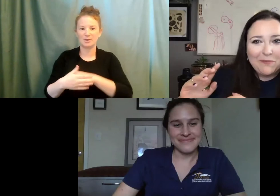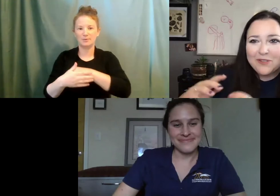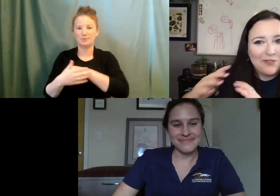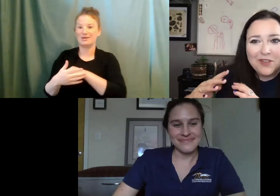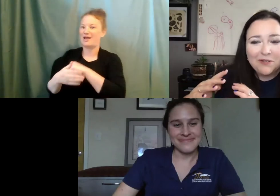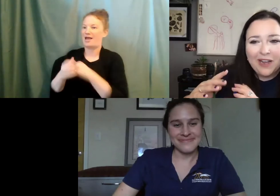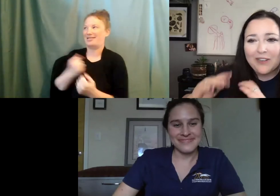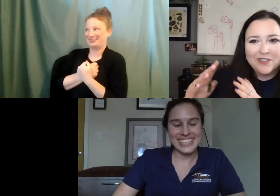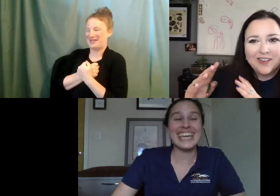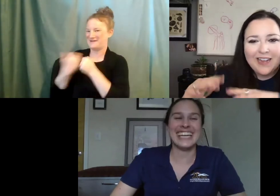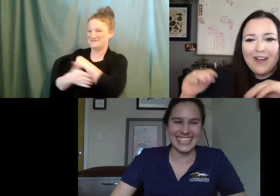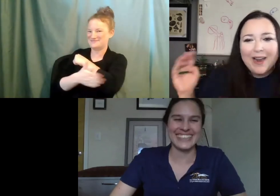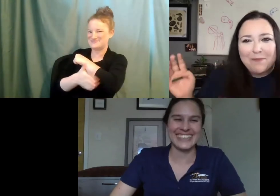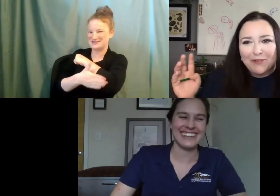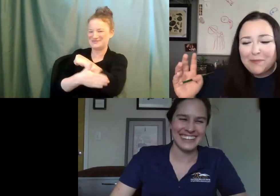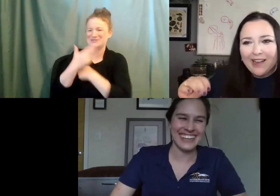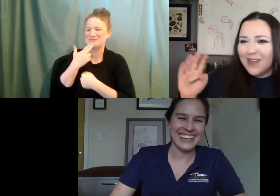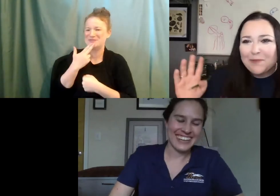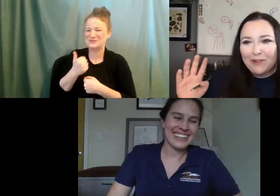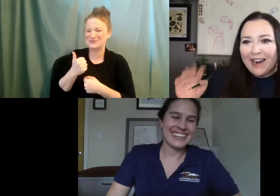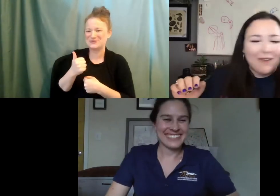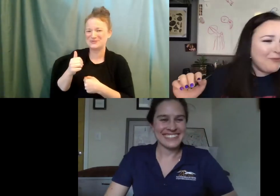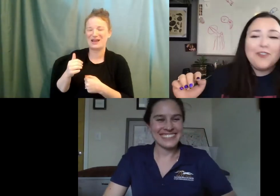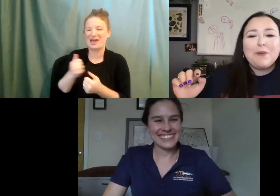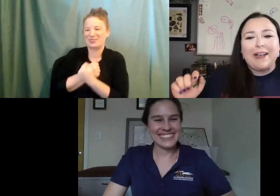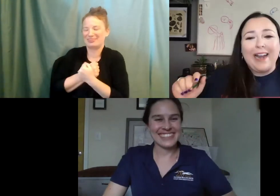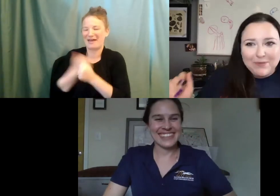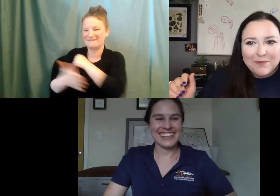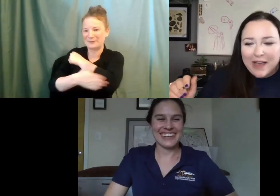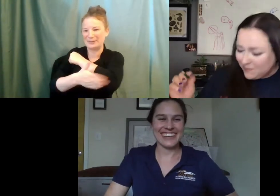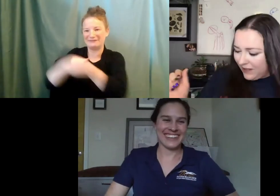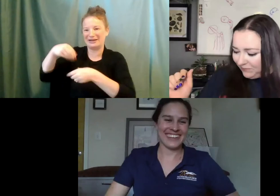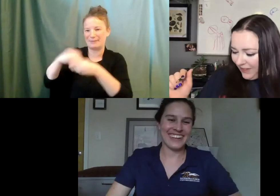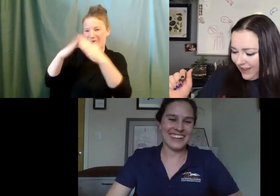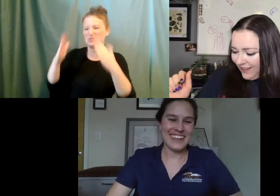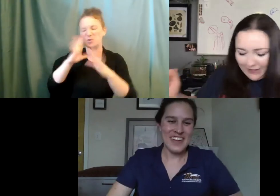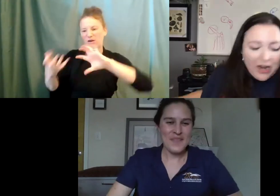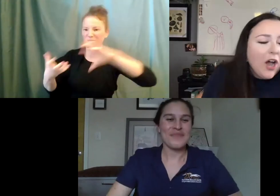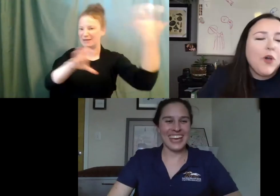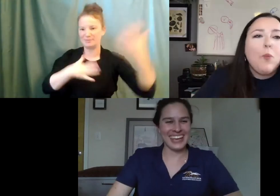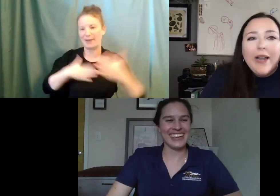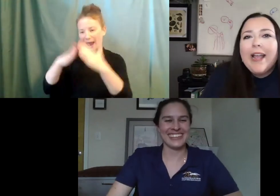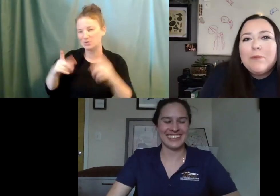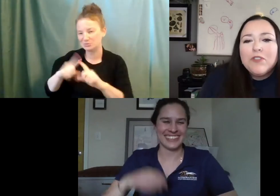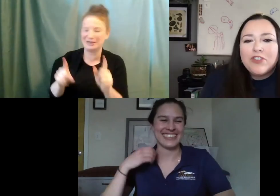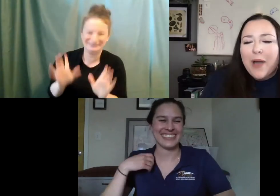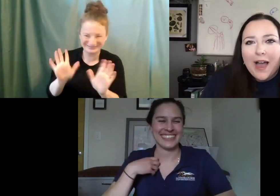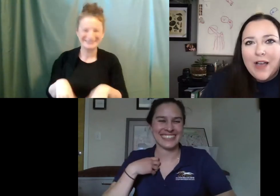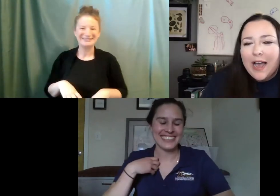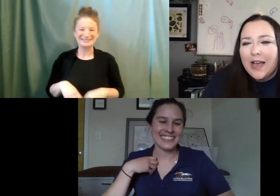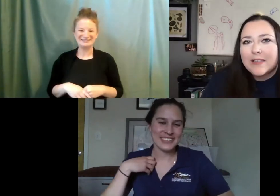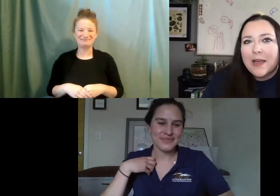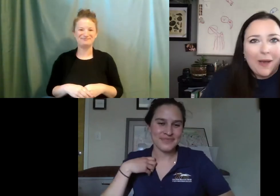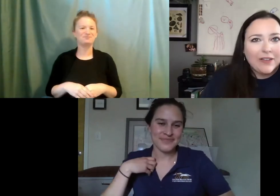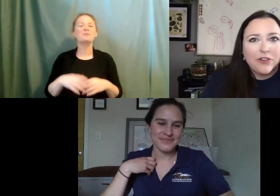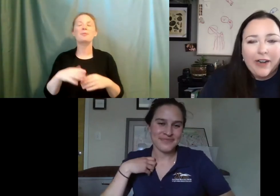my favorite animals. They're so cute. I could just, if I had a beaver in my house, that would be great. I'm sure they would make an absolute mess, but that's great. So what animals do you have